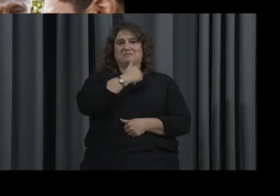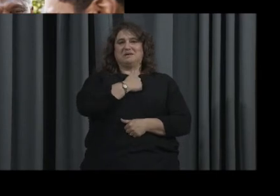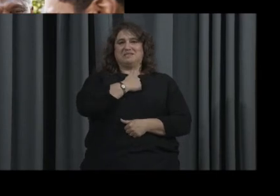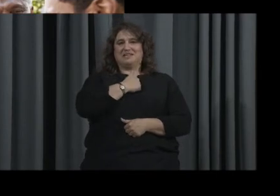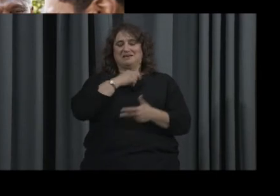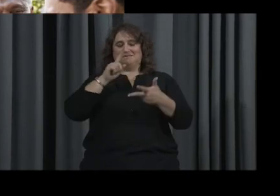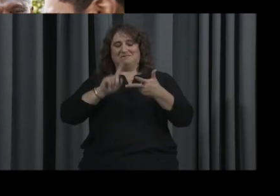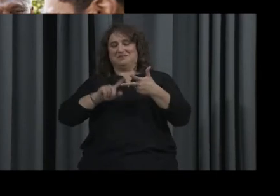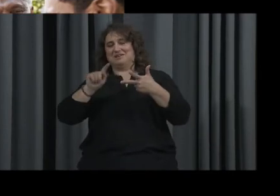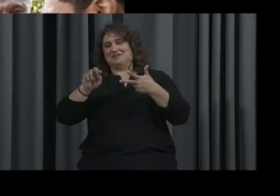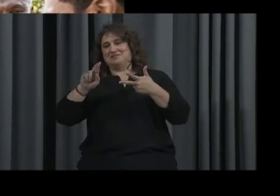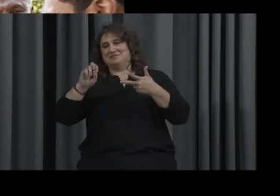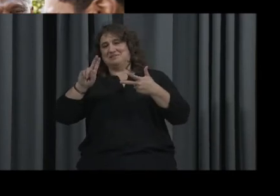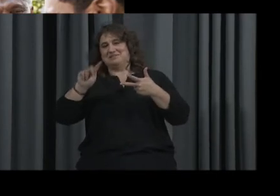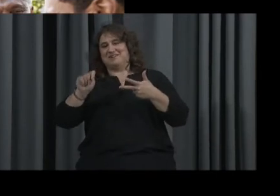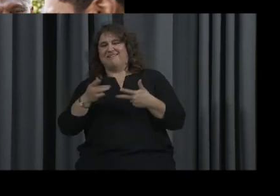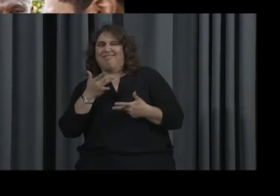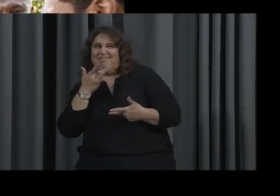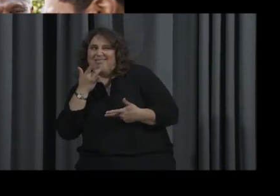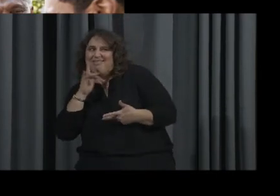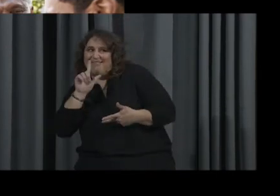Trent. Better luck next time. Oh, wow.